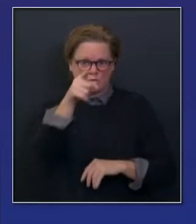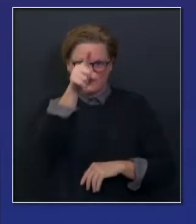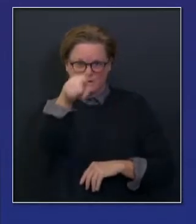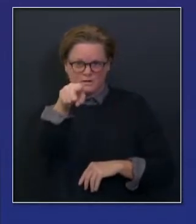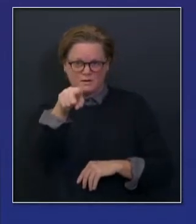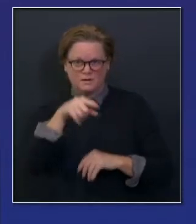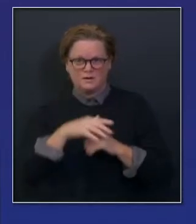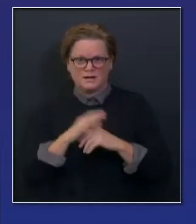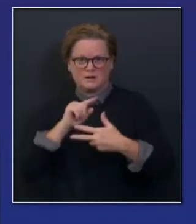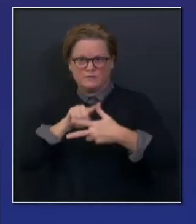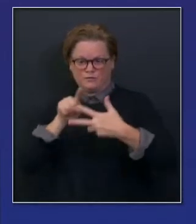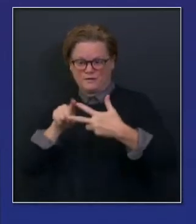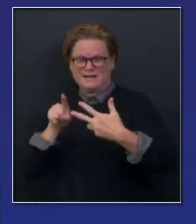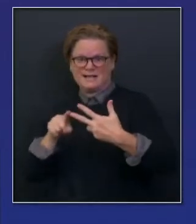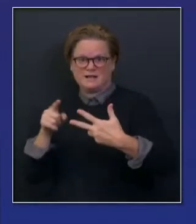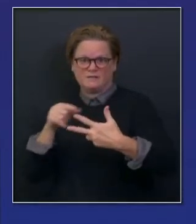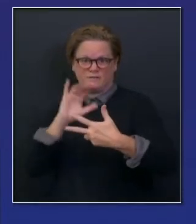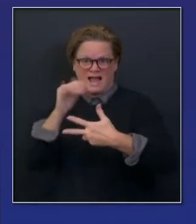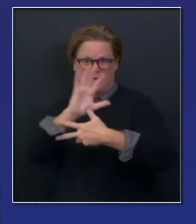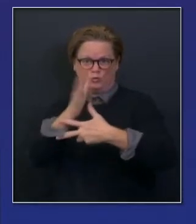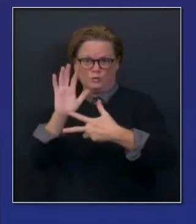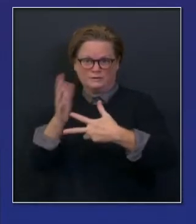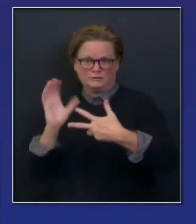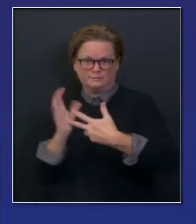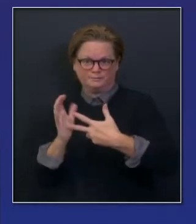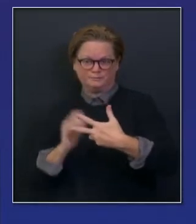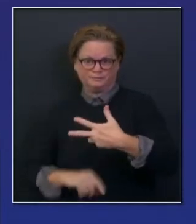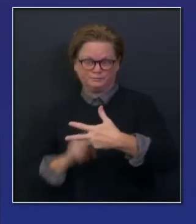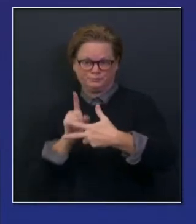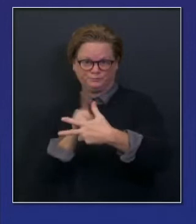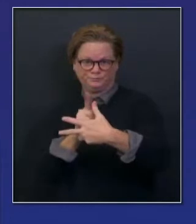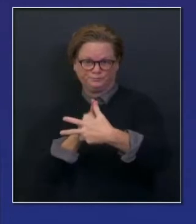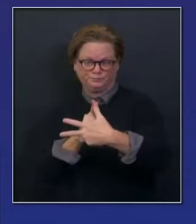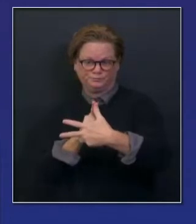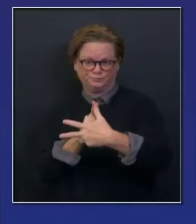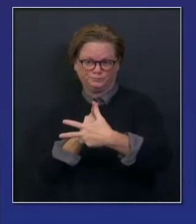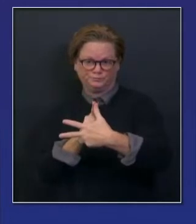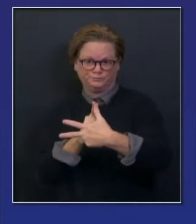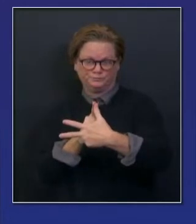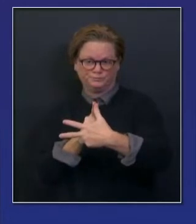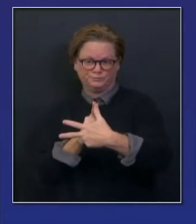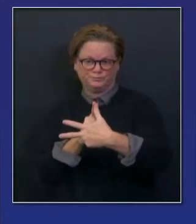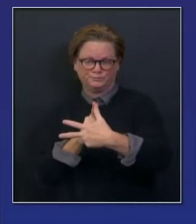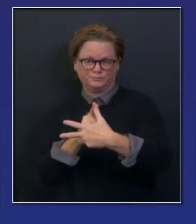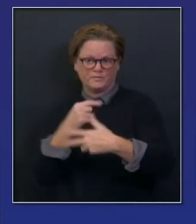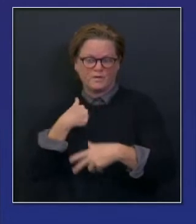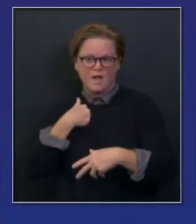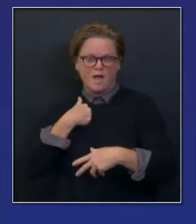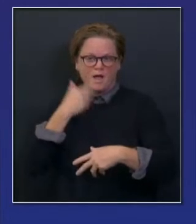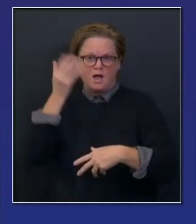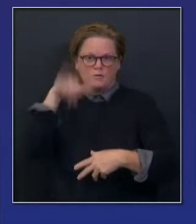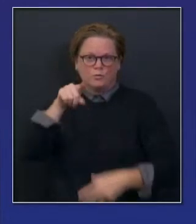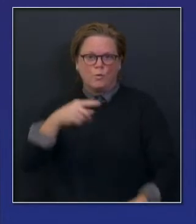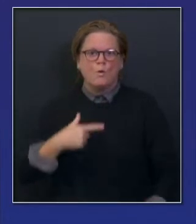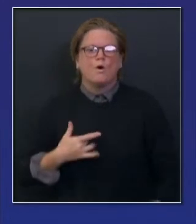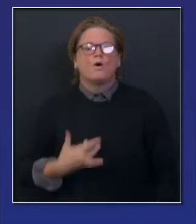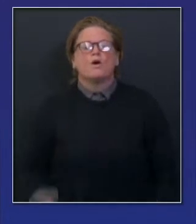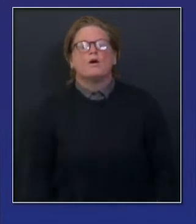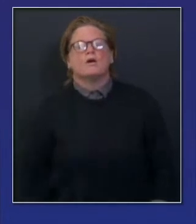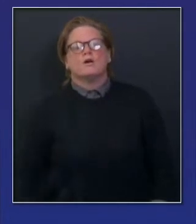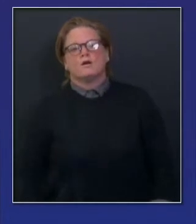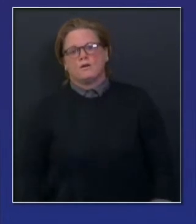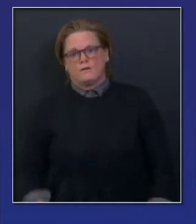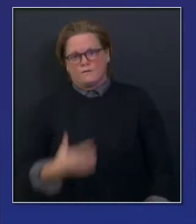we're enthusiastic about asking you to do even more after you've done so much over the course of the last nine months. It's because